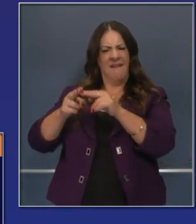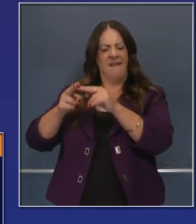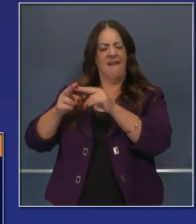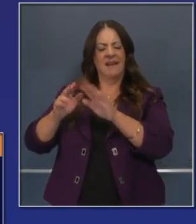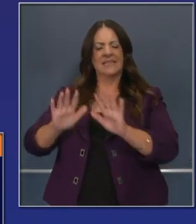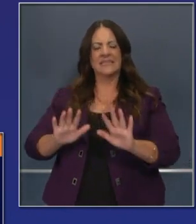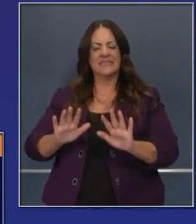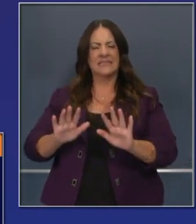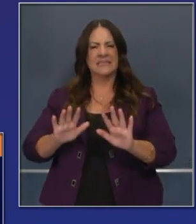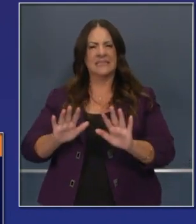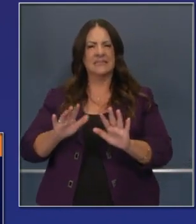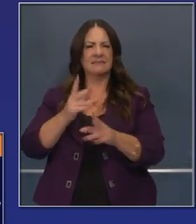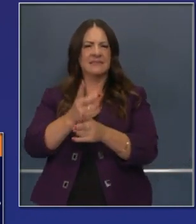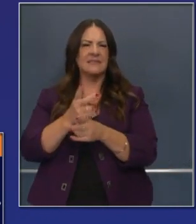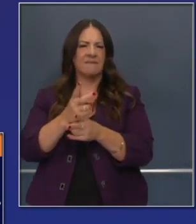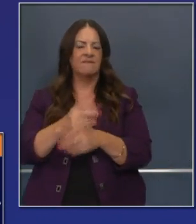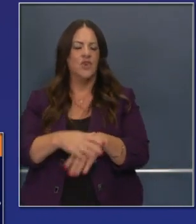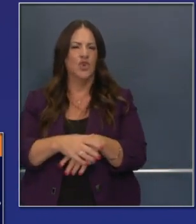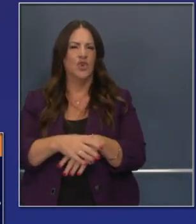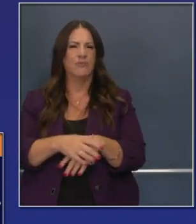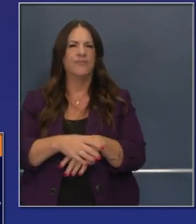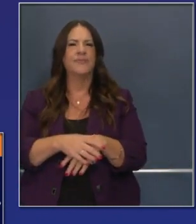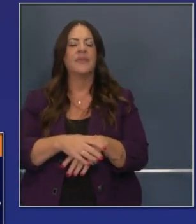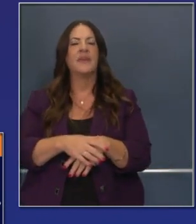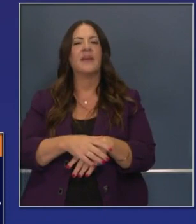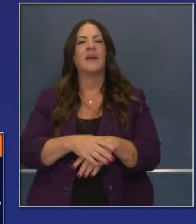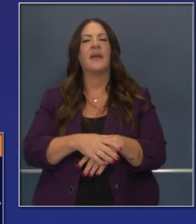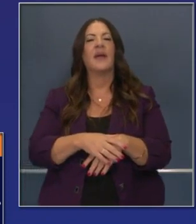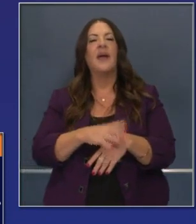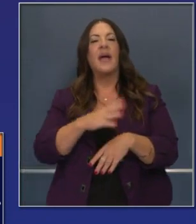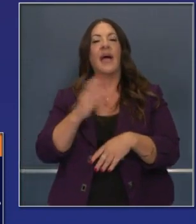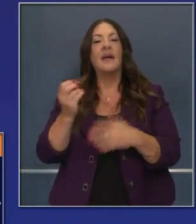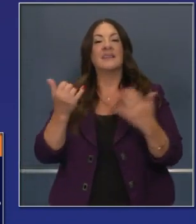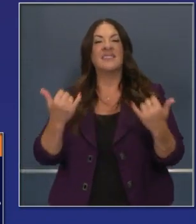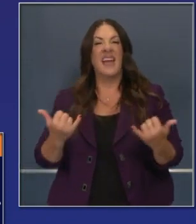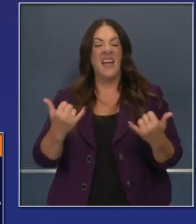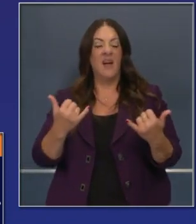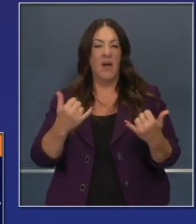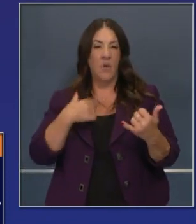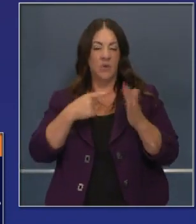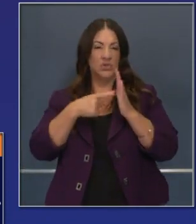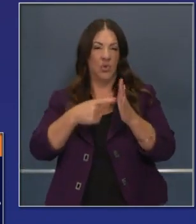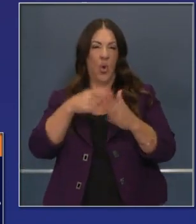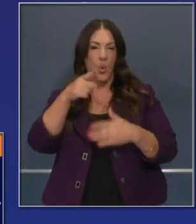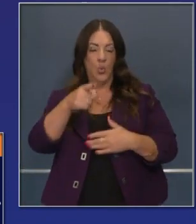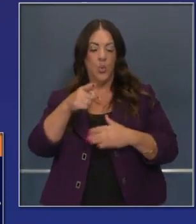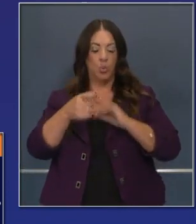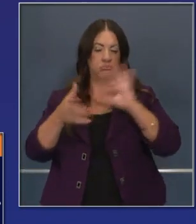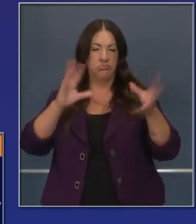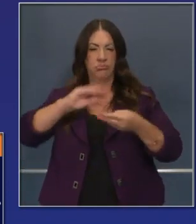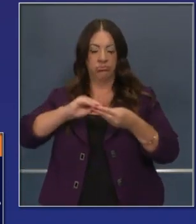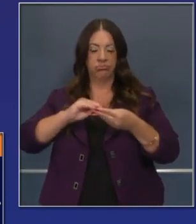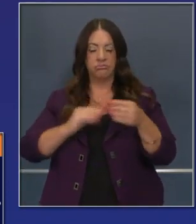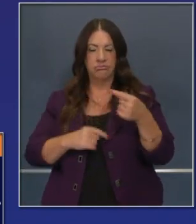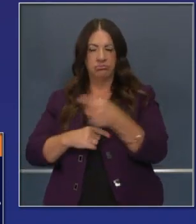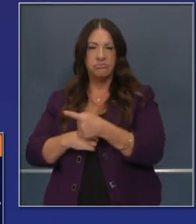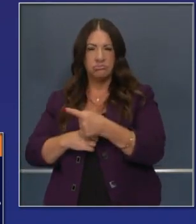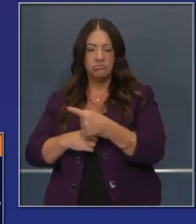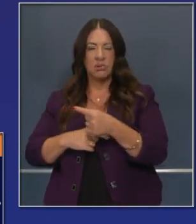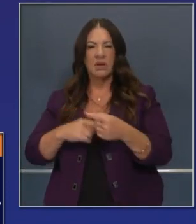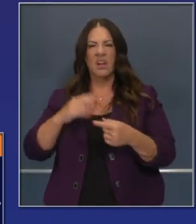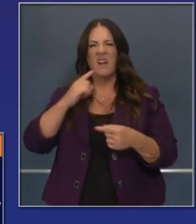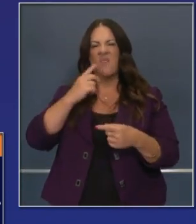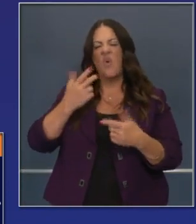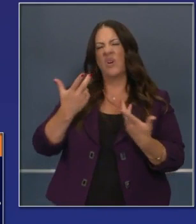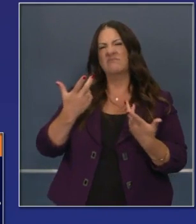increase of our effective. Let me underscore that trend of concern, and this is what we refer to lazily as the upper Southern